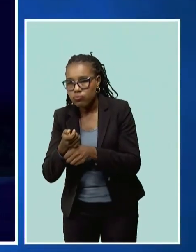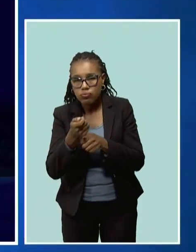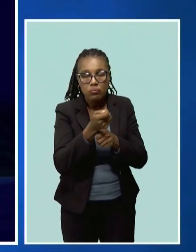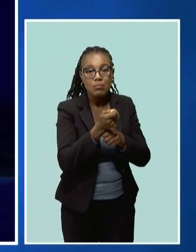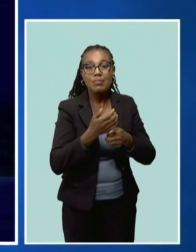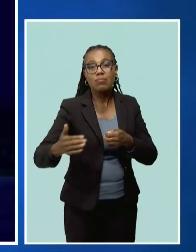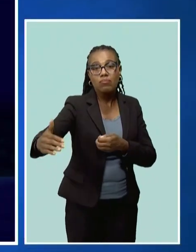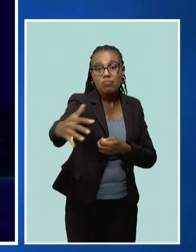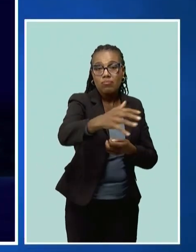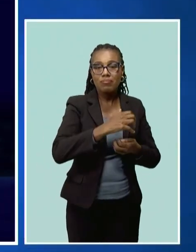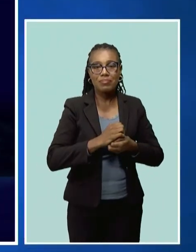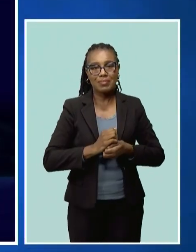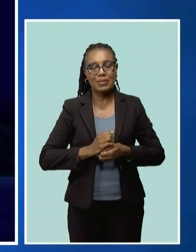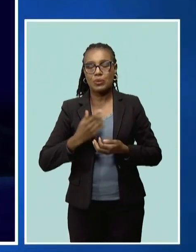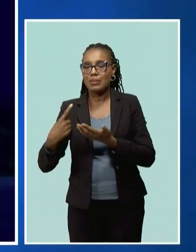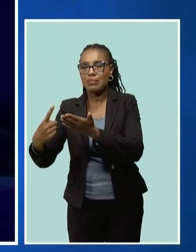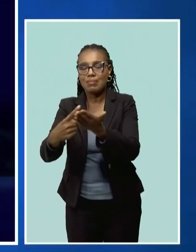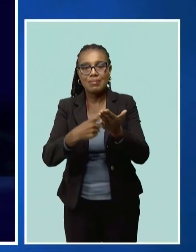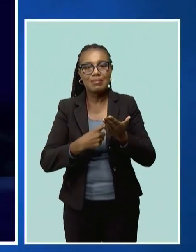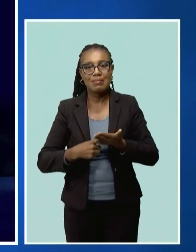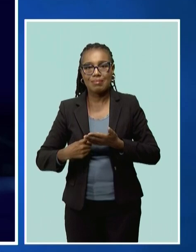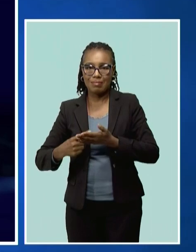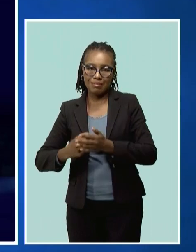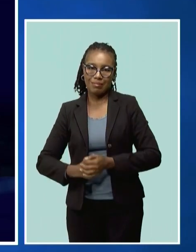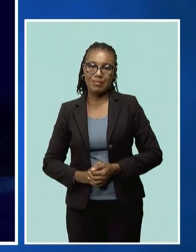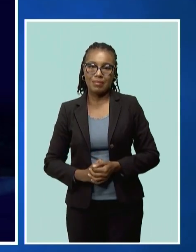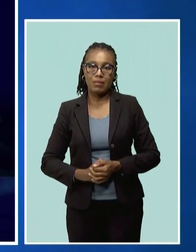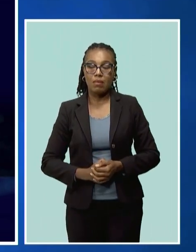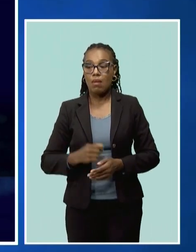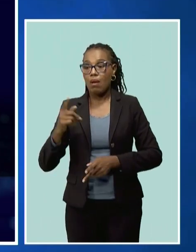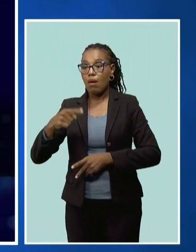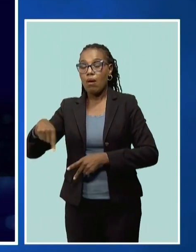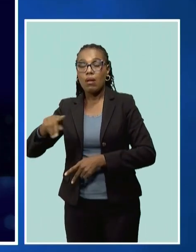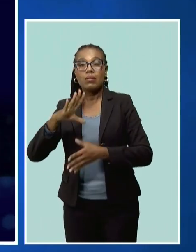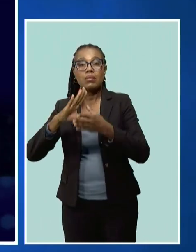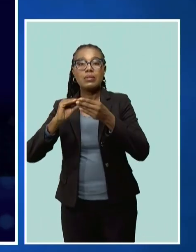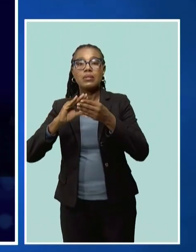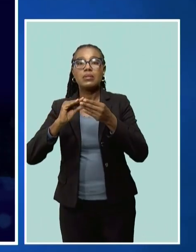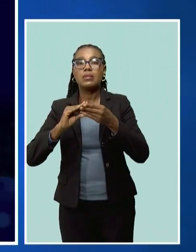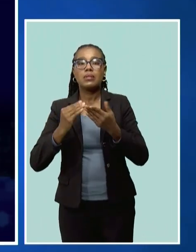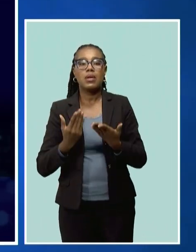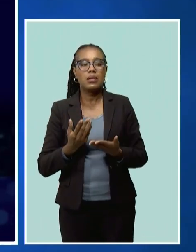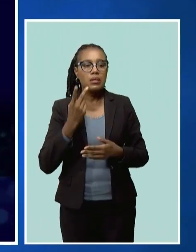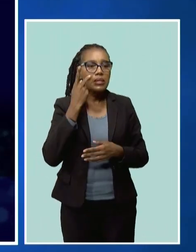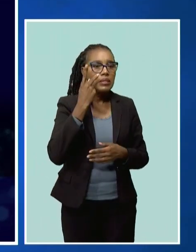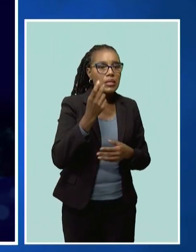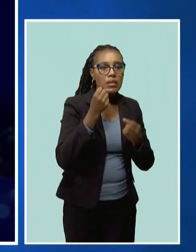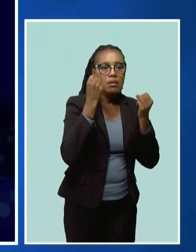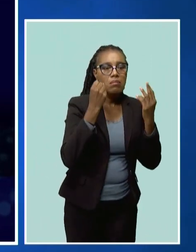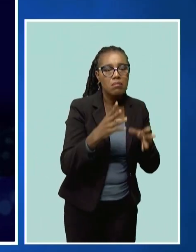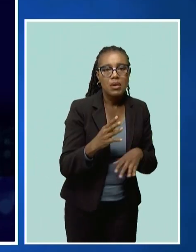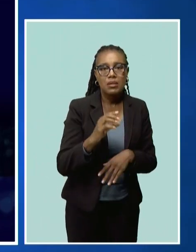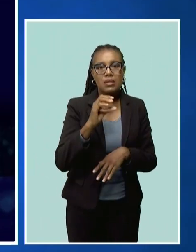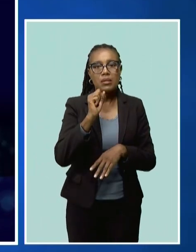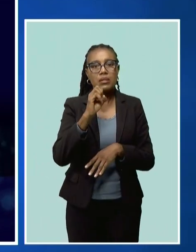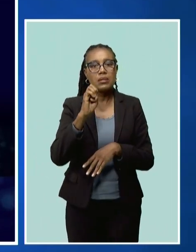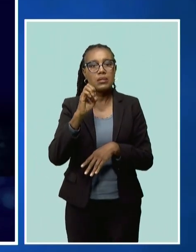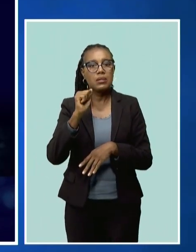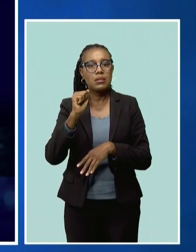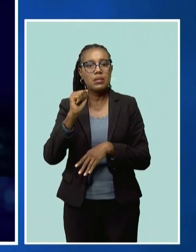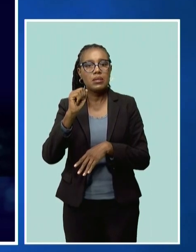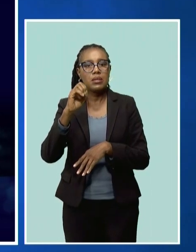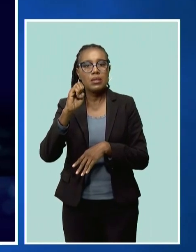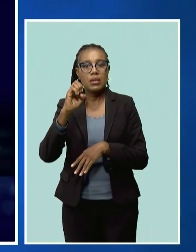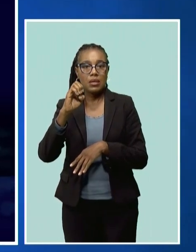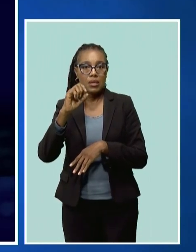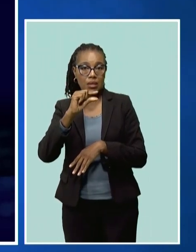Each team from different coasts reported that they are not seeing many individuals. What